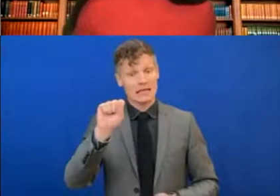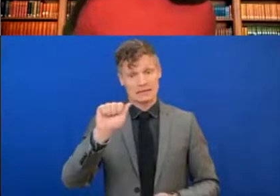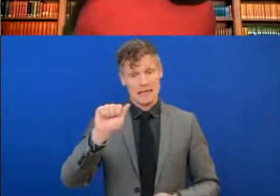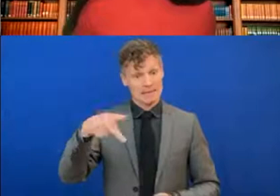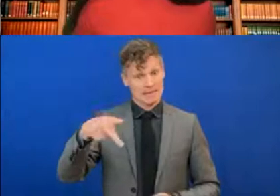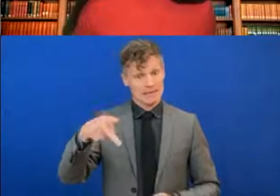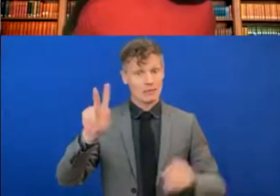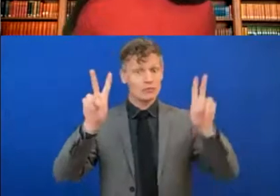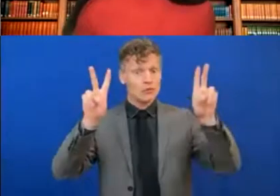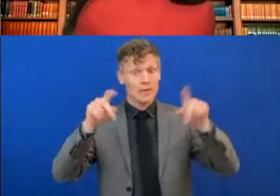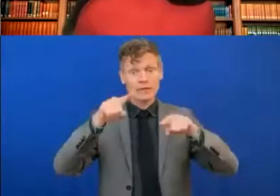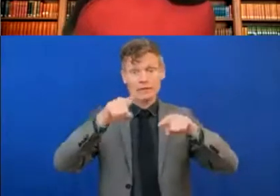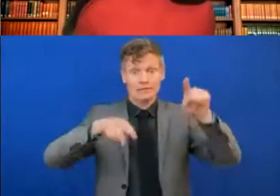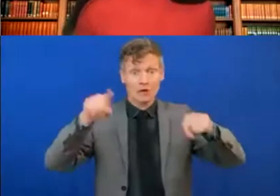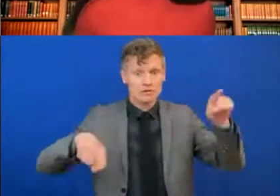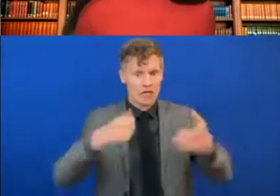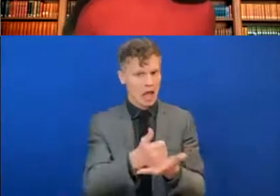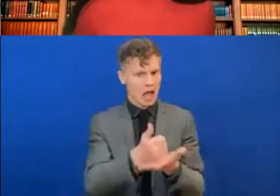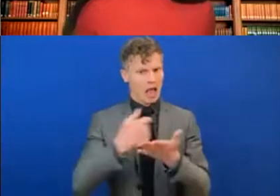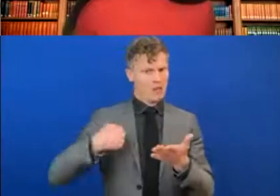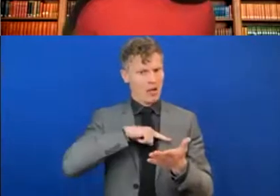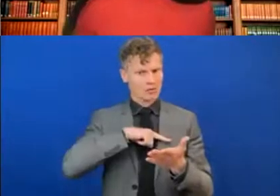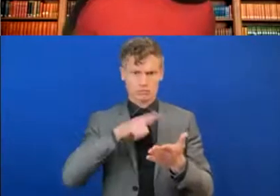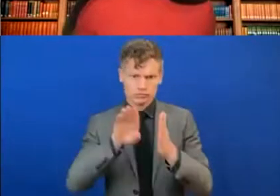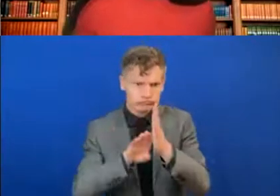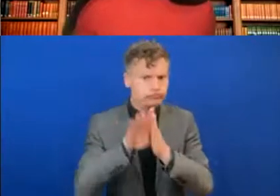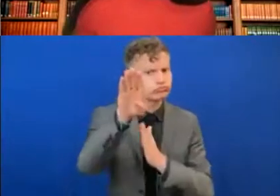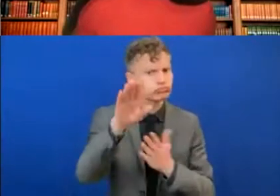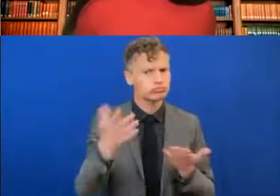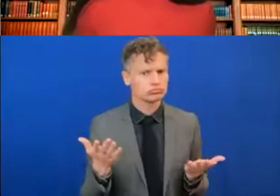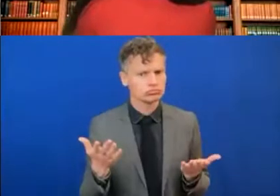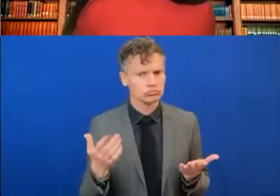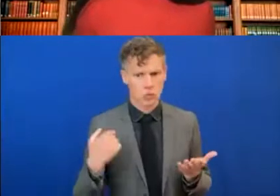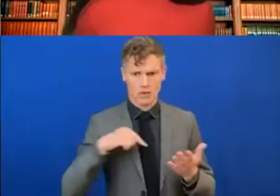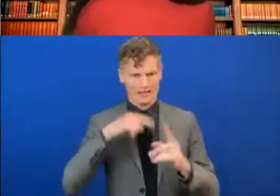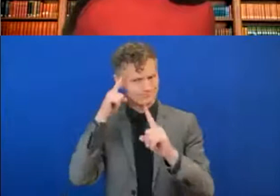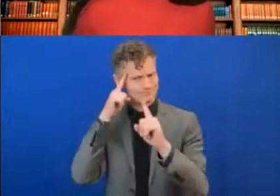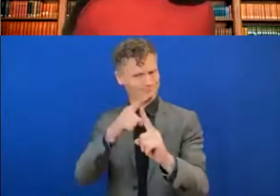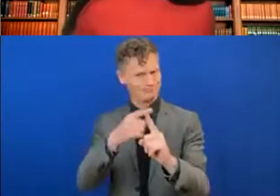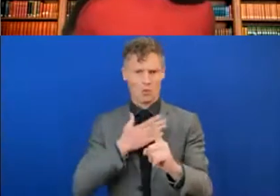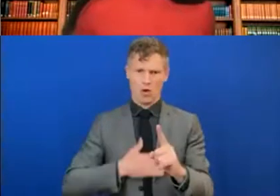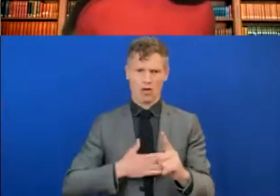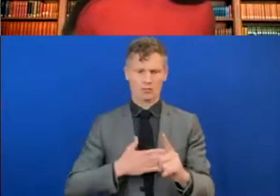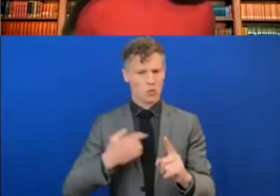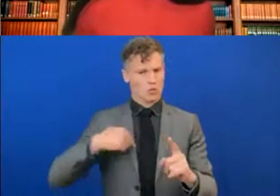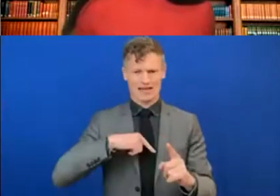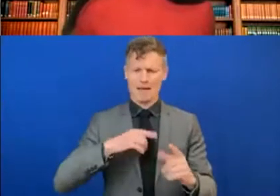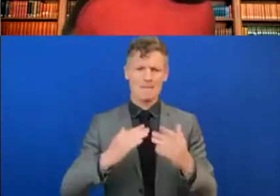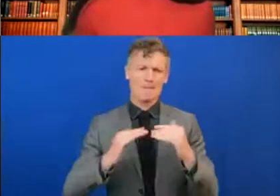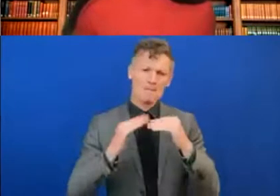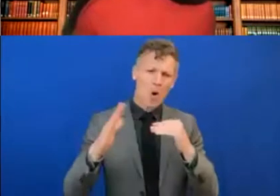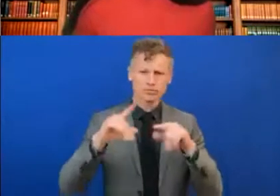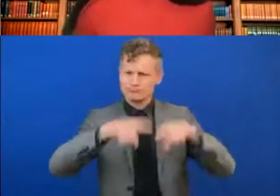of innovation, and we have set a target to be the most inclusive software company on the planet. And our mission at SAP